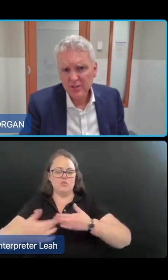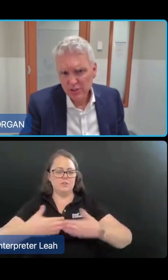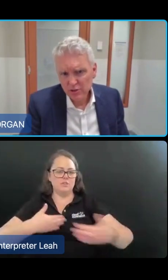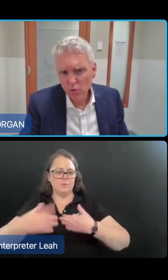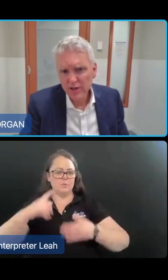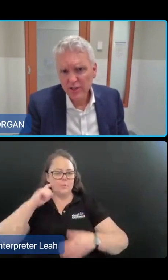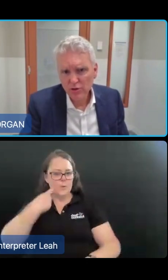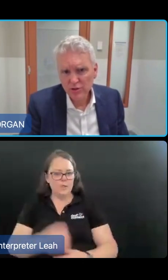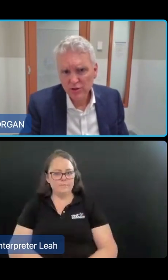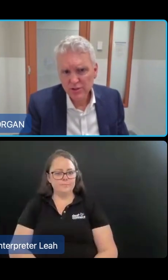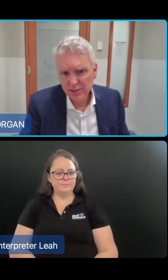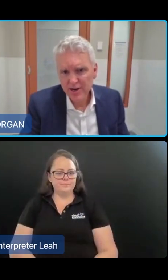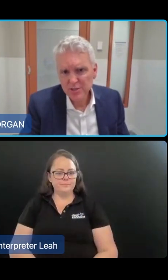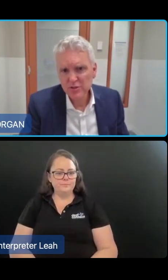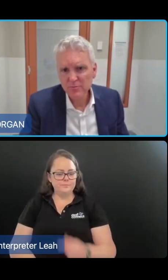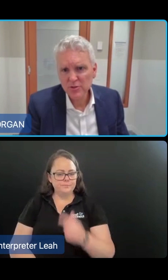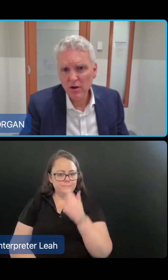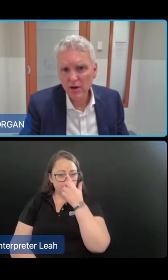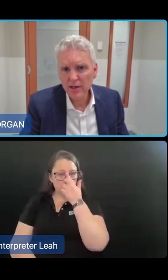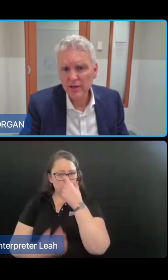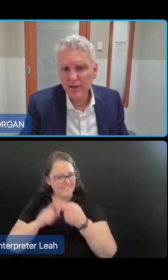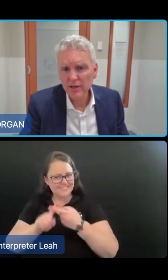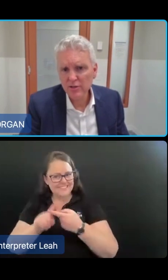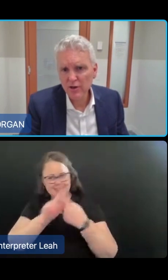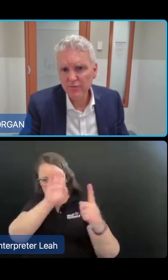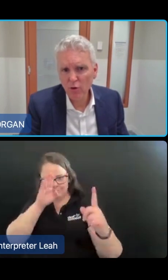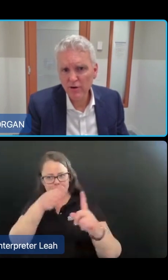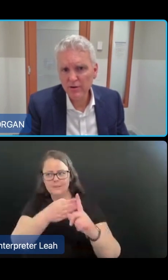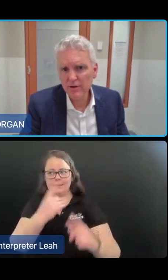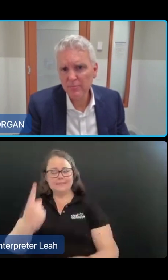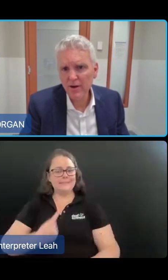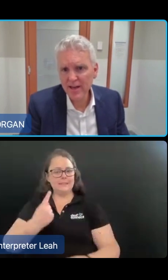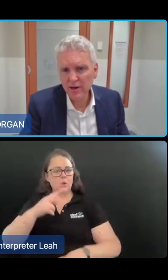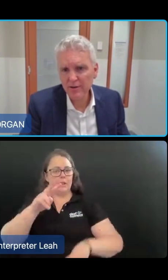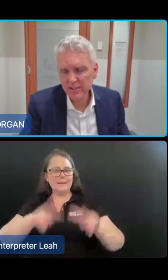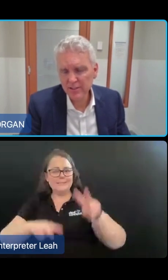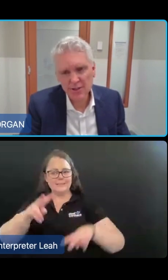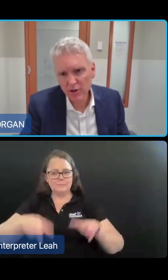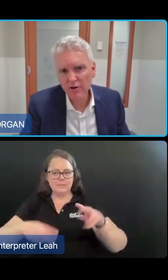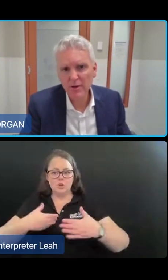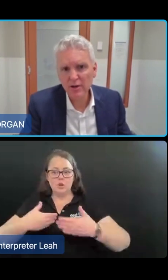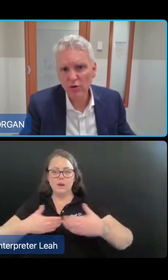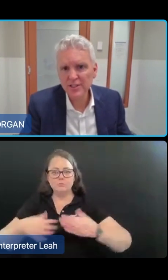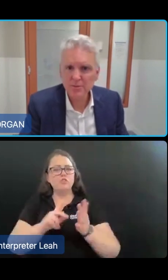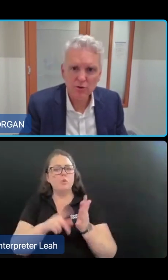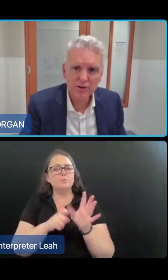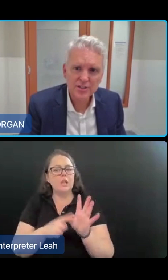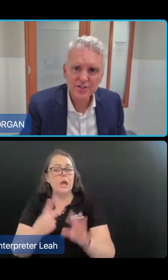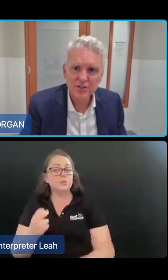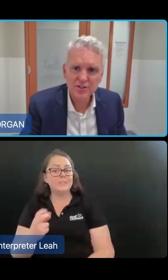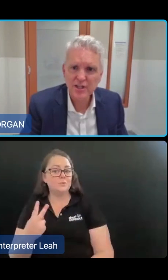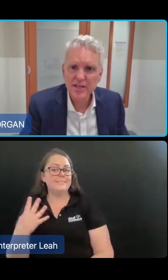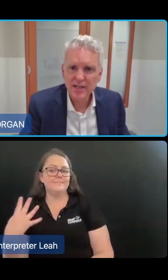So we're still working towards single assessment arrangements from July 2024. And by that, as I said earlier, I mean all assessment